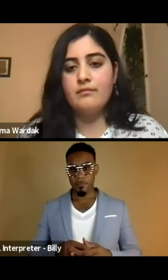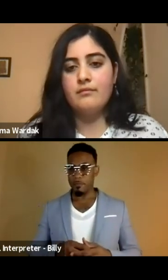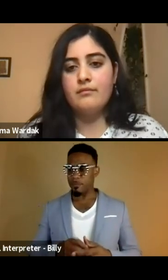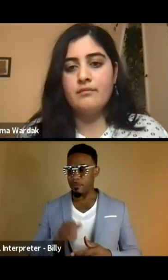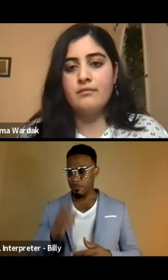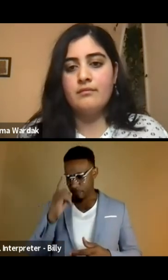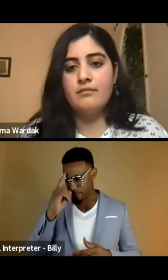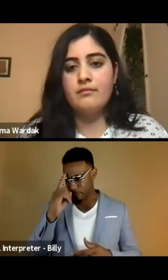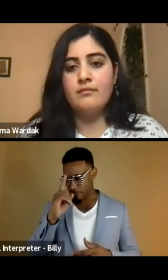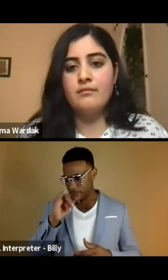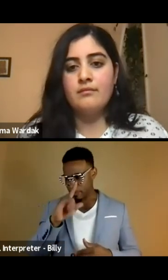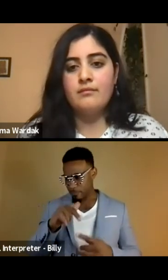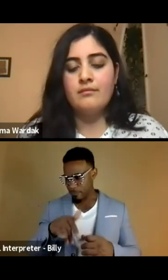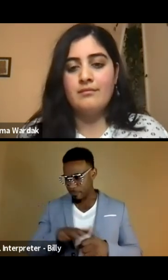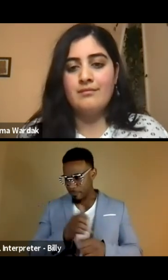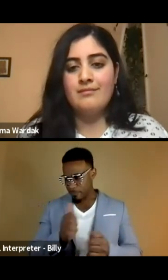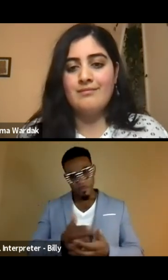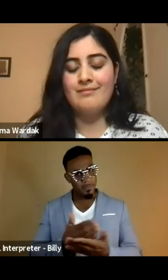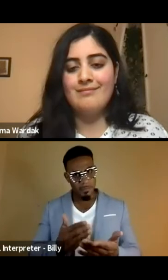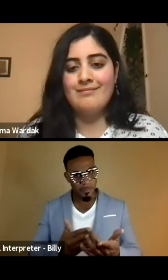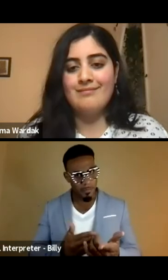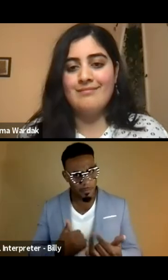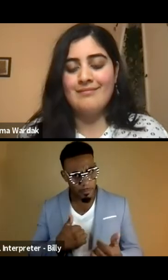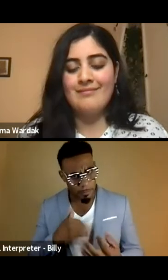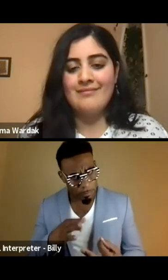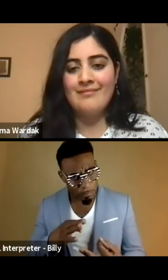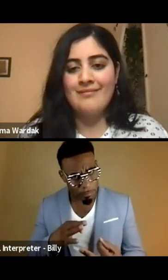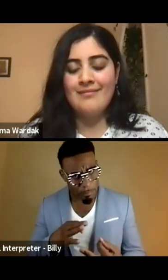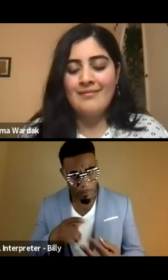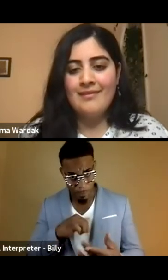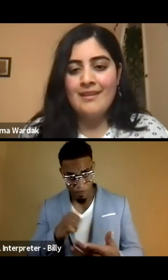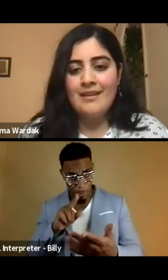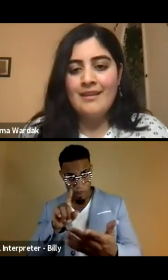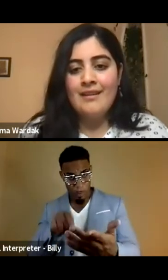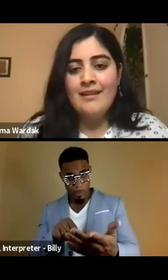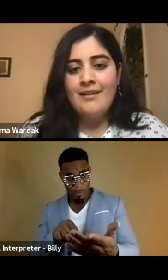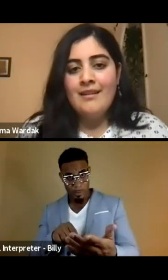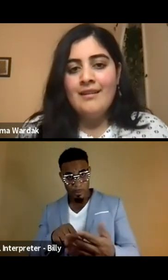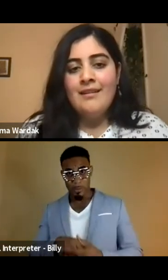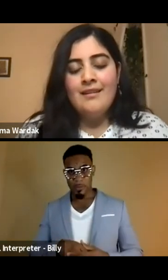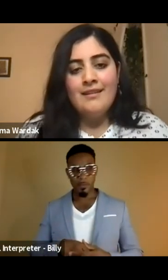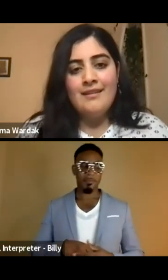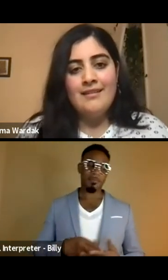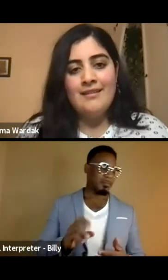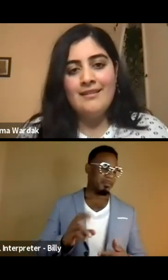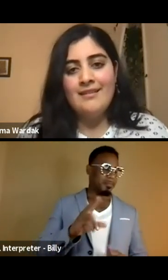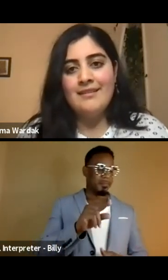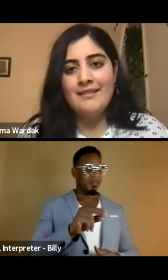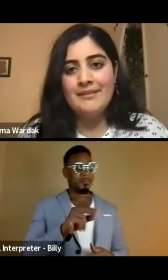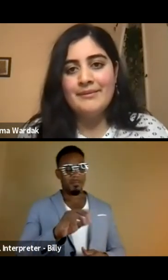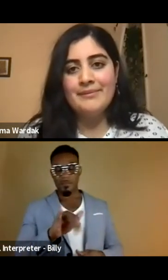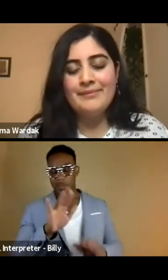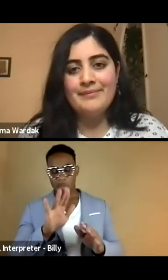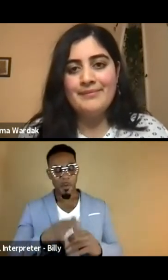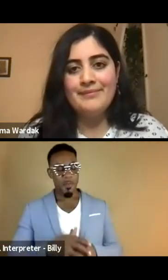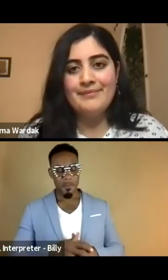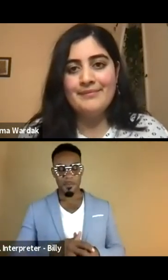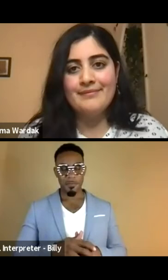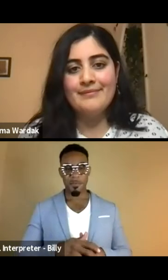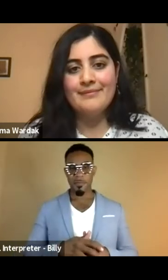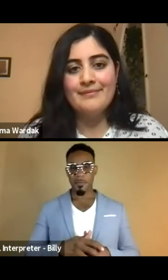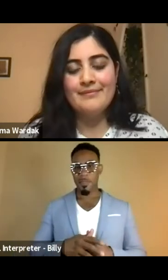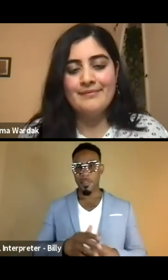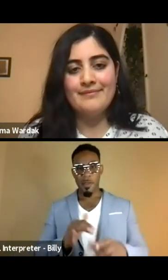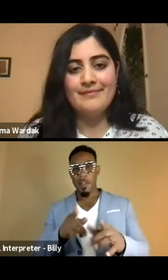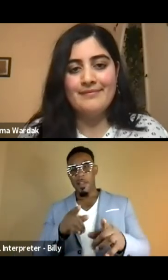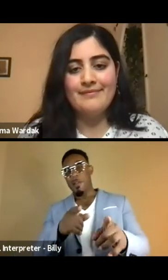yeah, I think that about covers it. Is I, did you also have another question? No, that's, that's wonderful. Uh, we'll